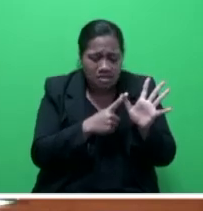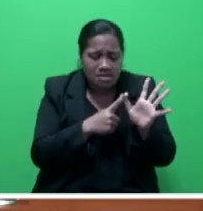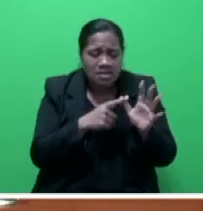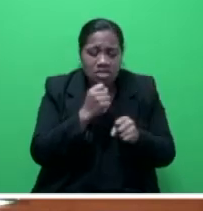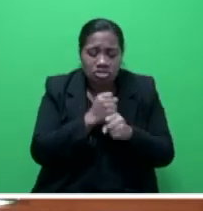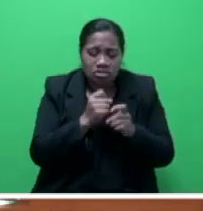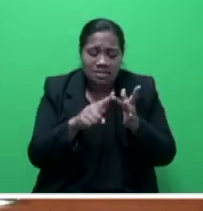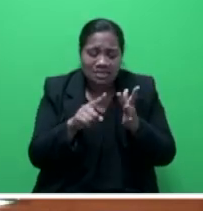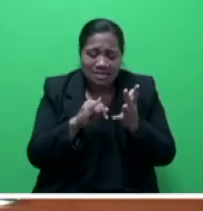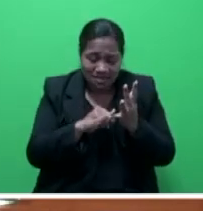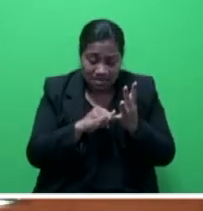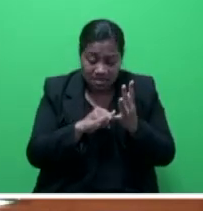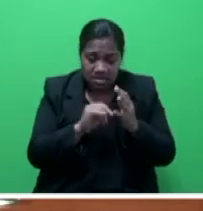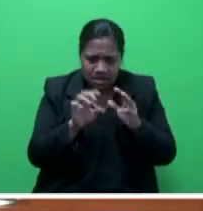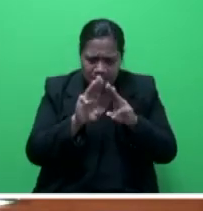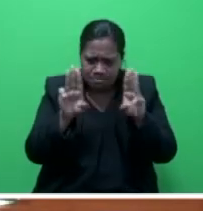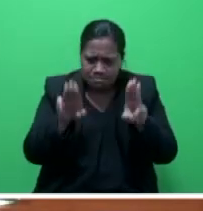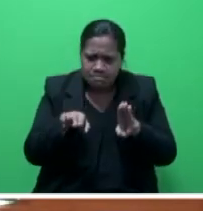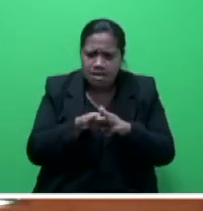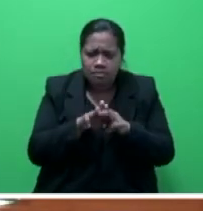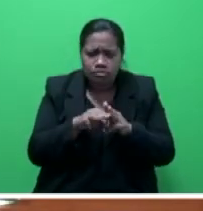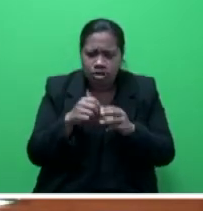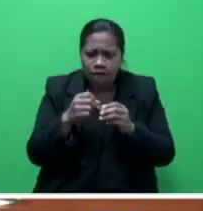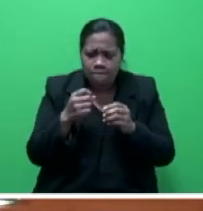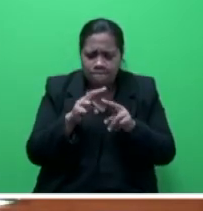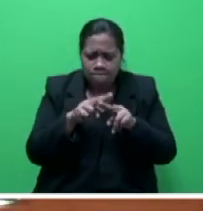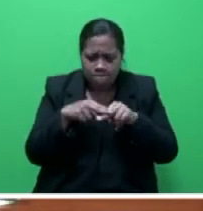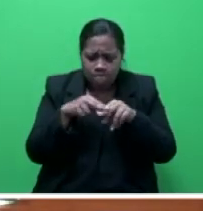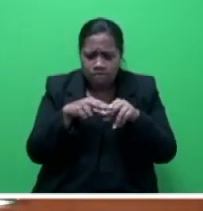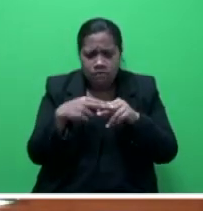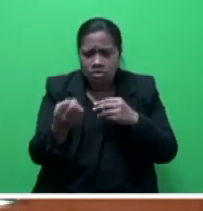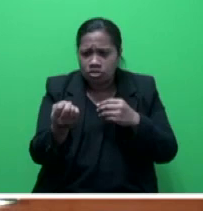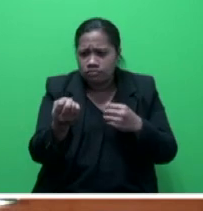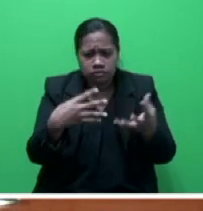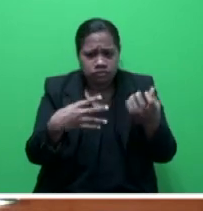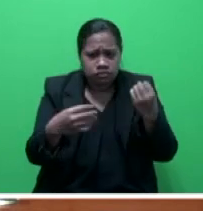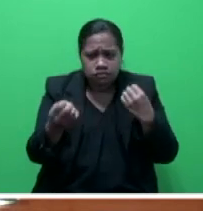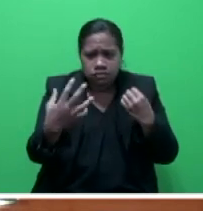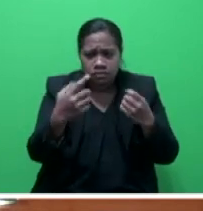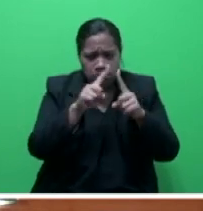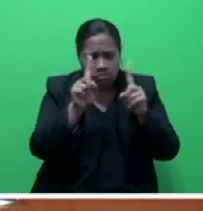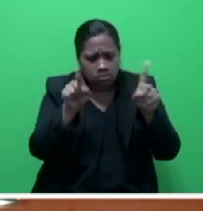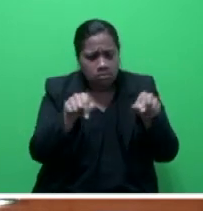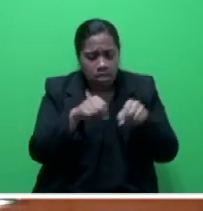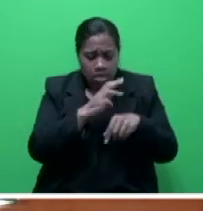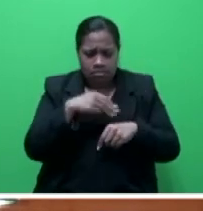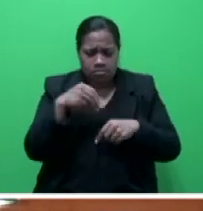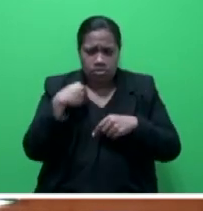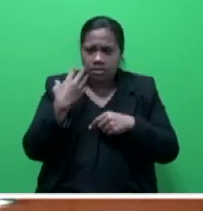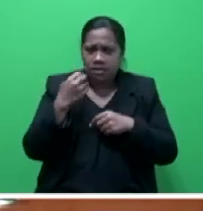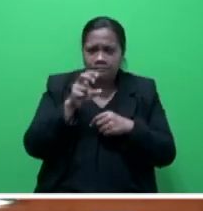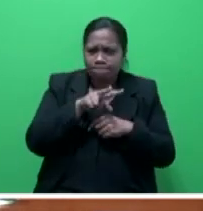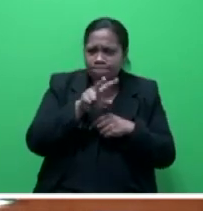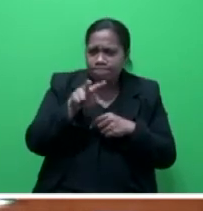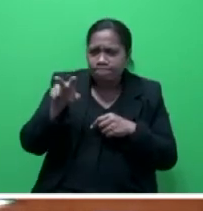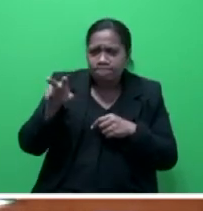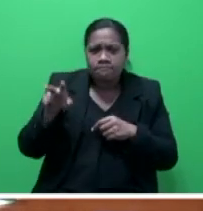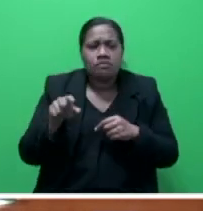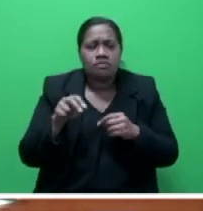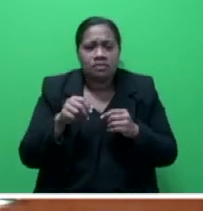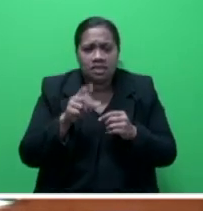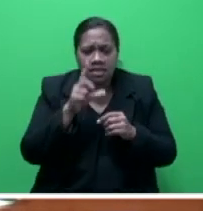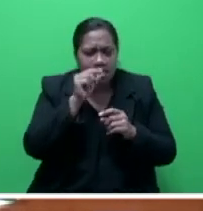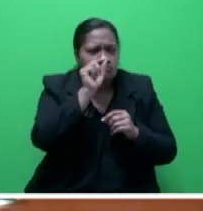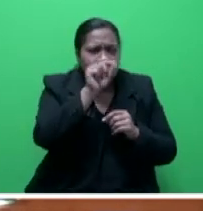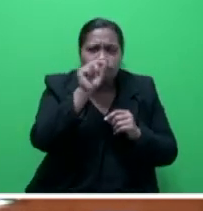maps of Fiji are digitized and the Ministry is then able to overlay different national data sets onto that map,